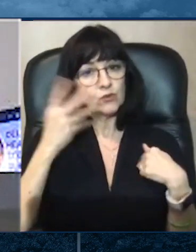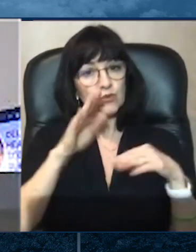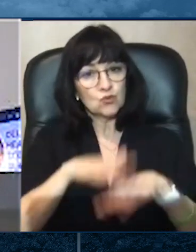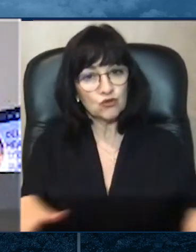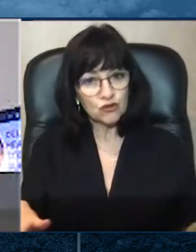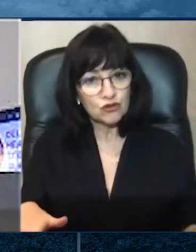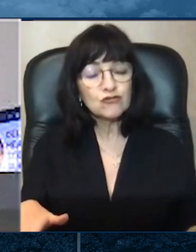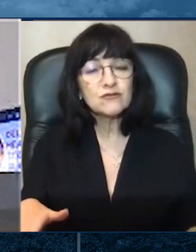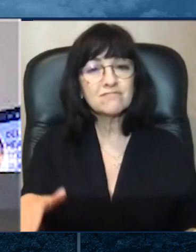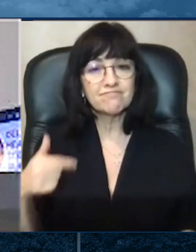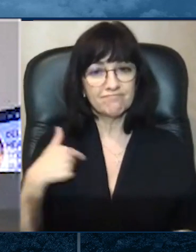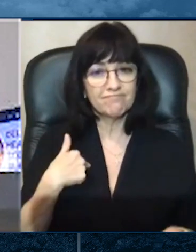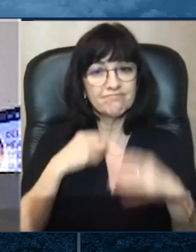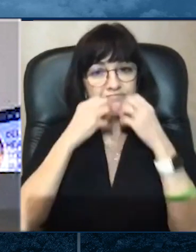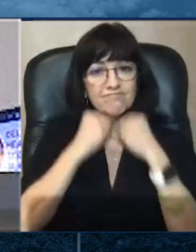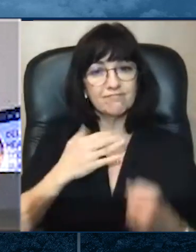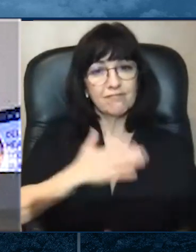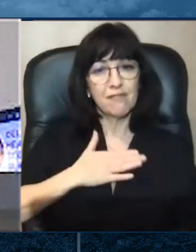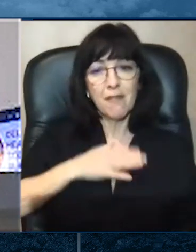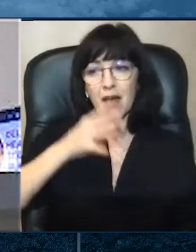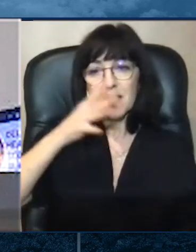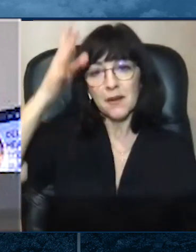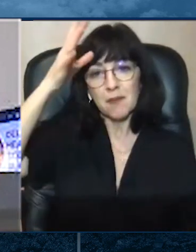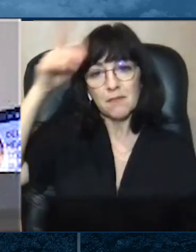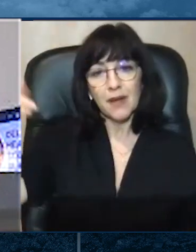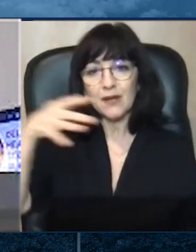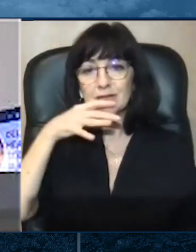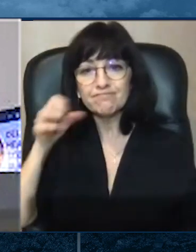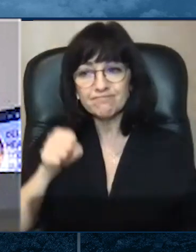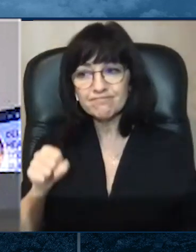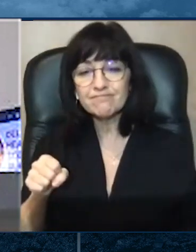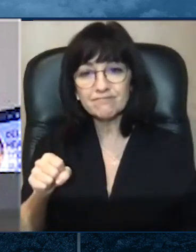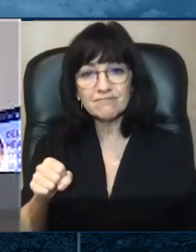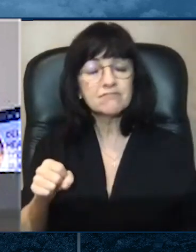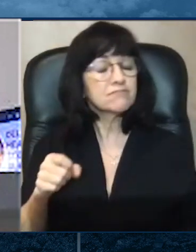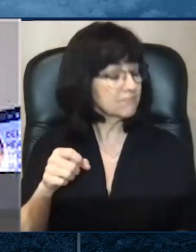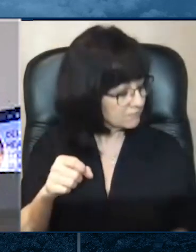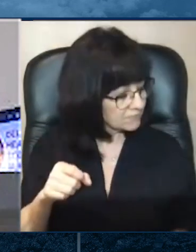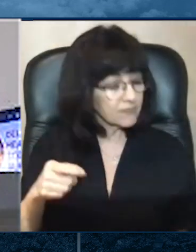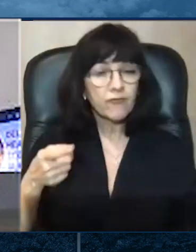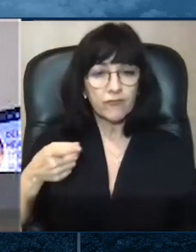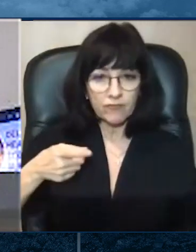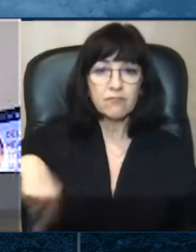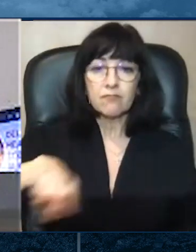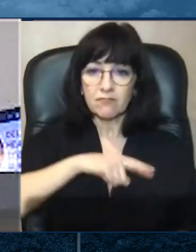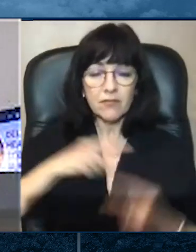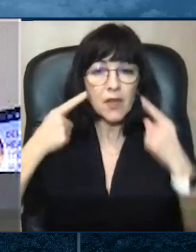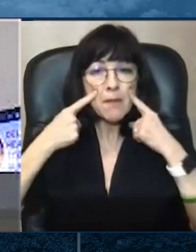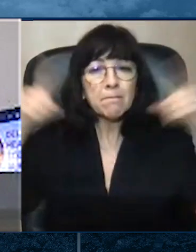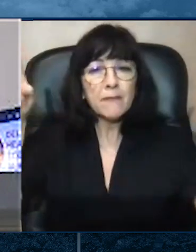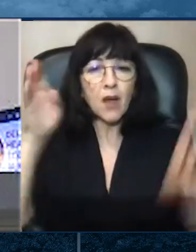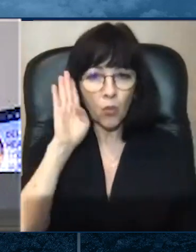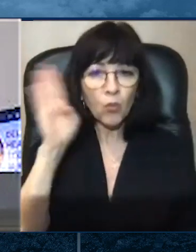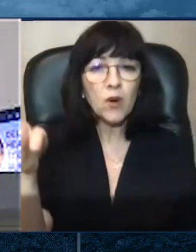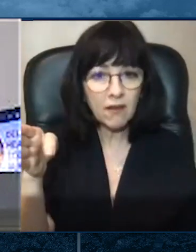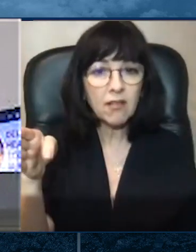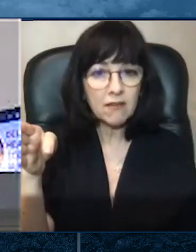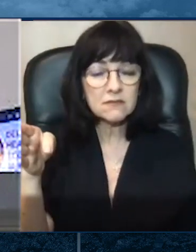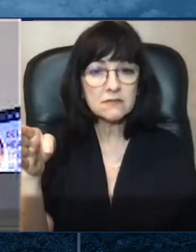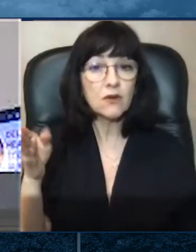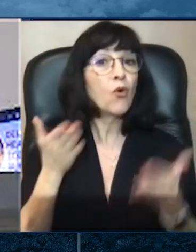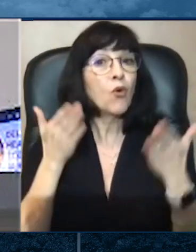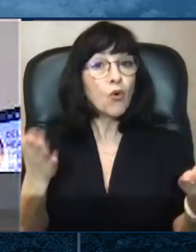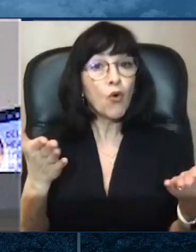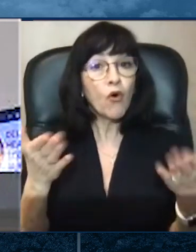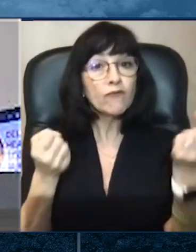many Delawareans have today. We will get through this crisis by sticking together, offering support to one another, and doing what we